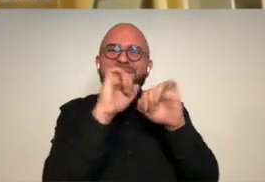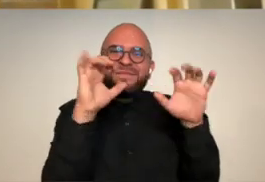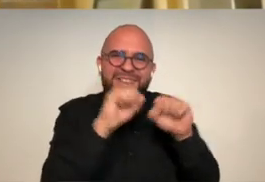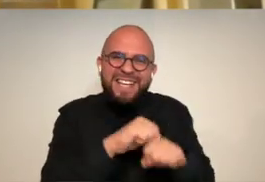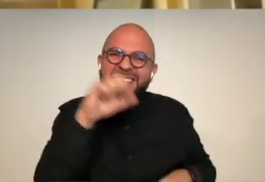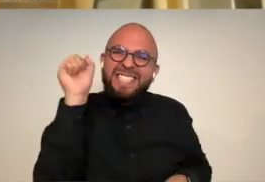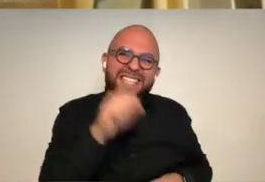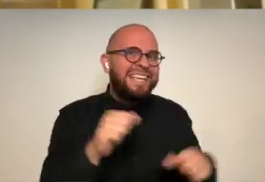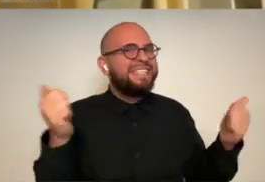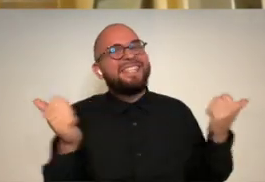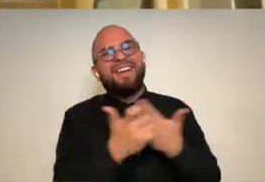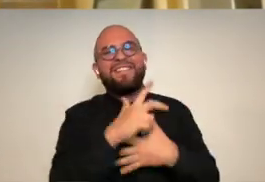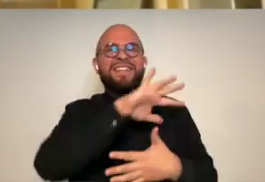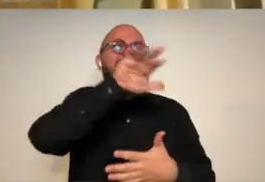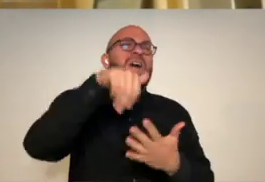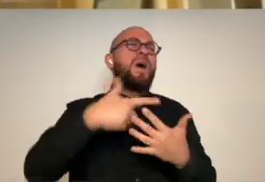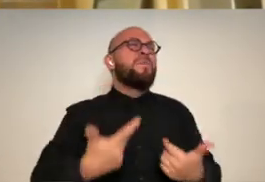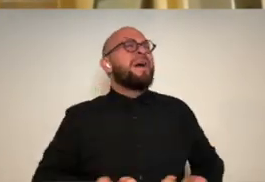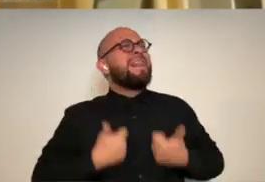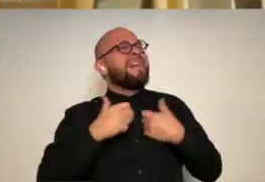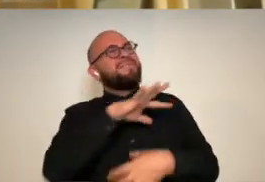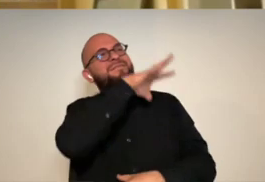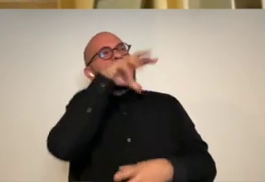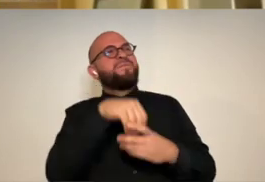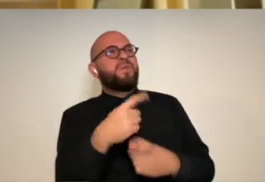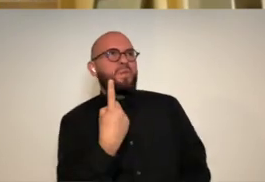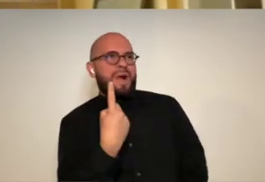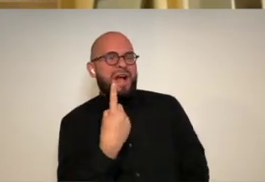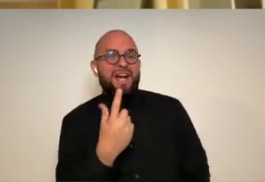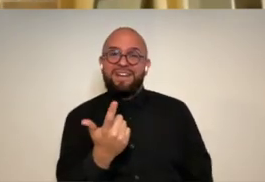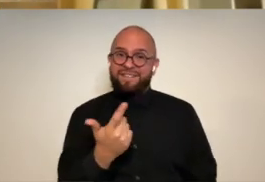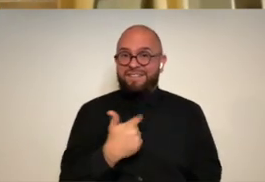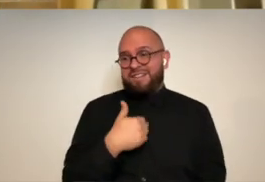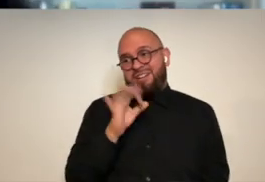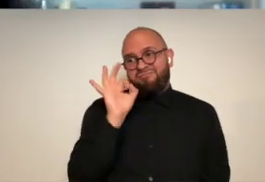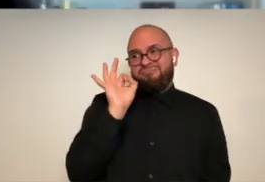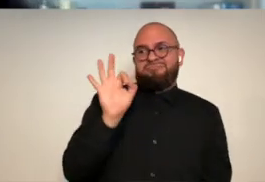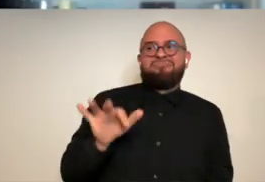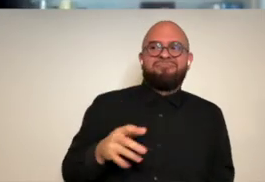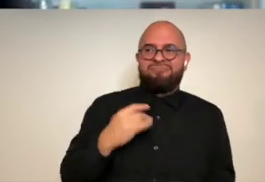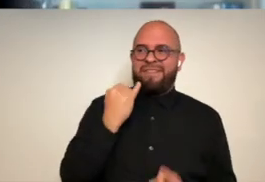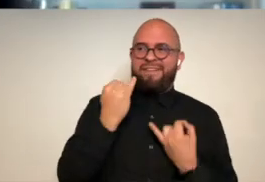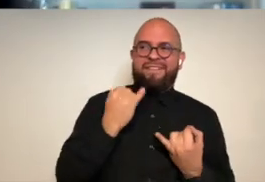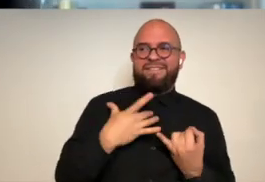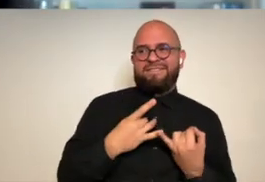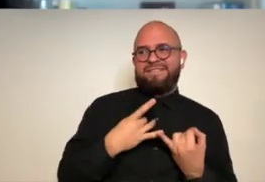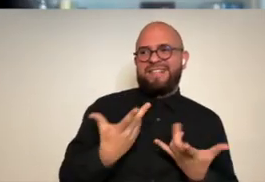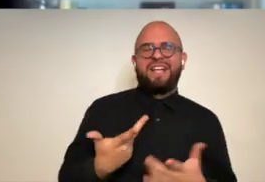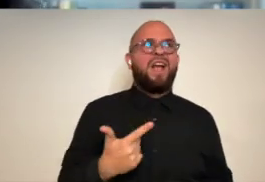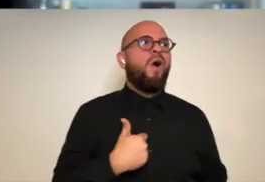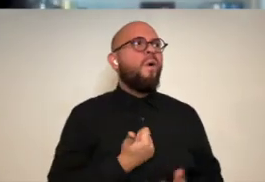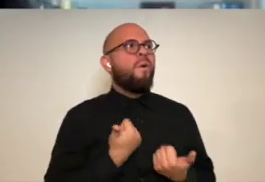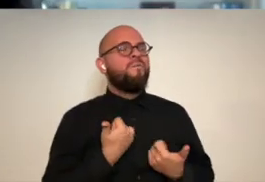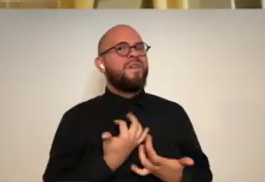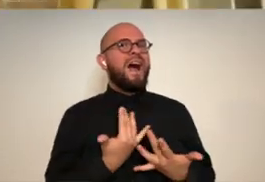like every part of my life joined together i like sparking some ideas